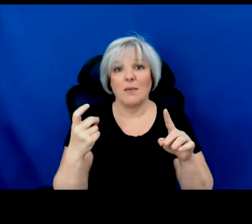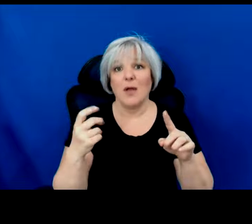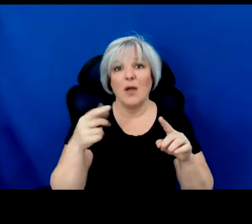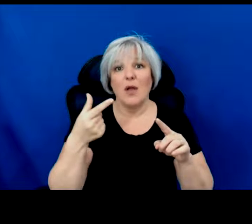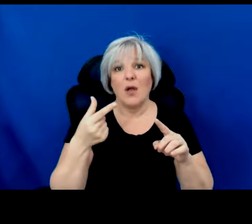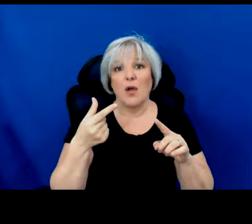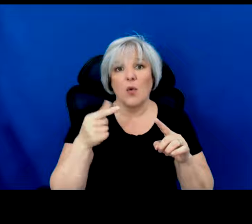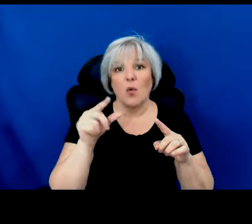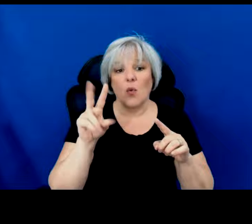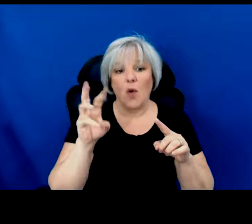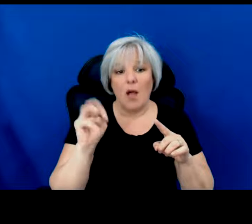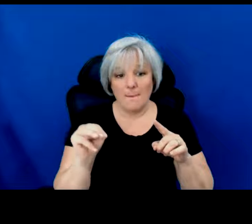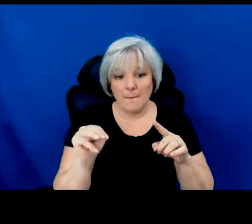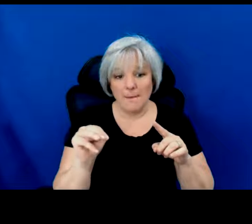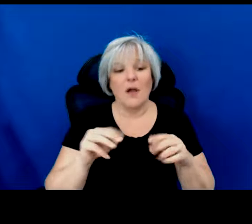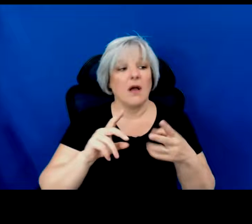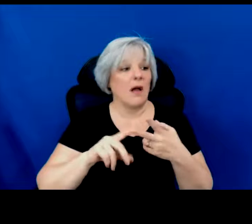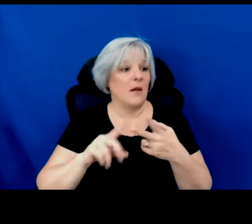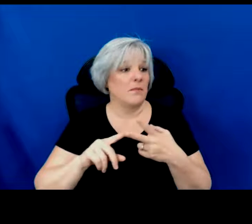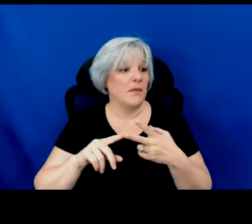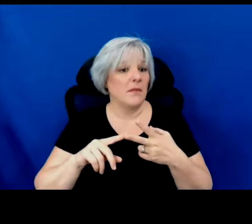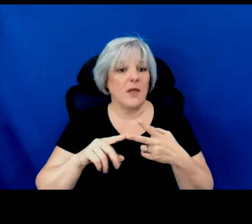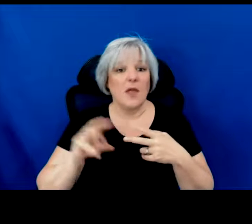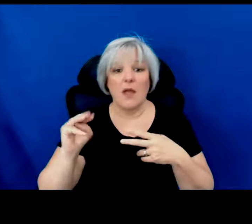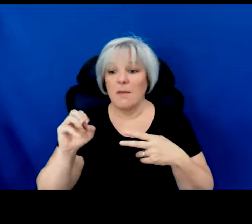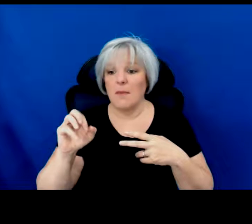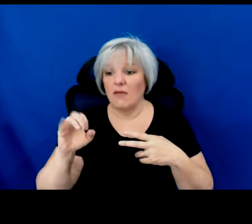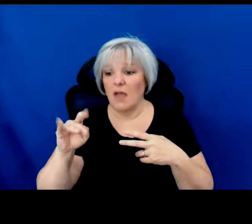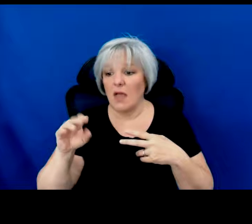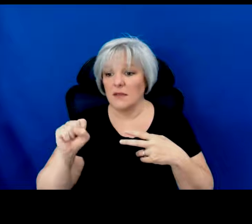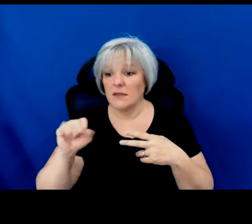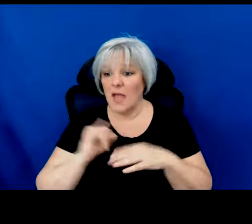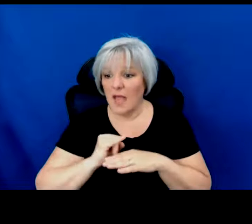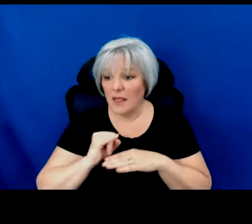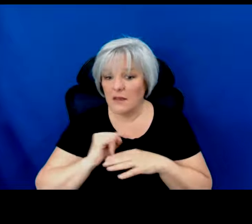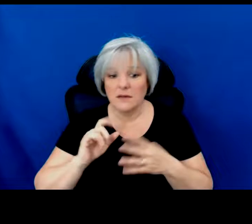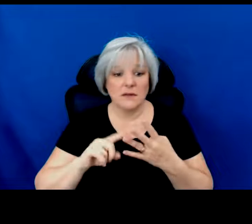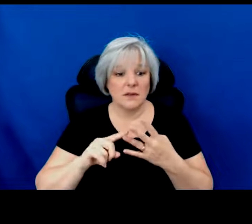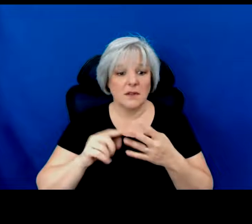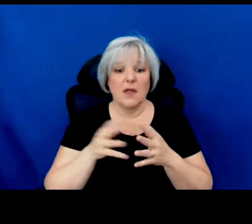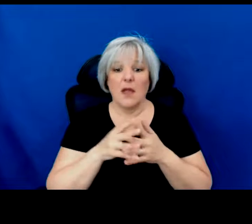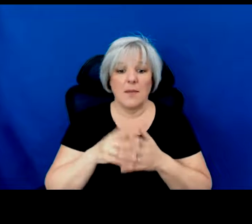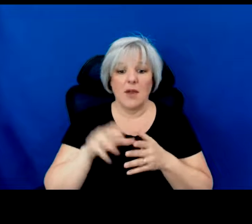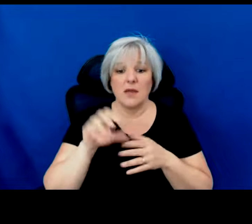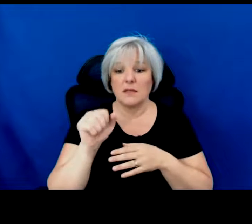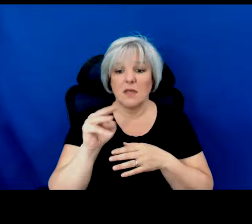Guam, the Marianas Islands, American Samoa.